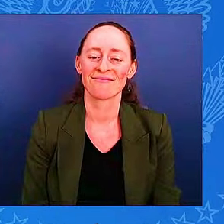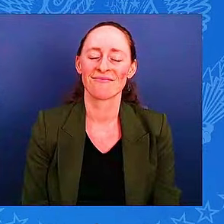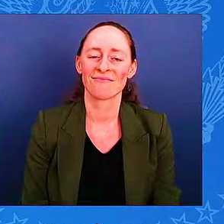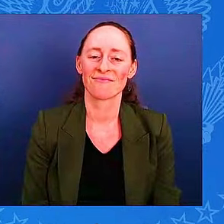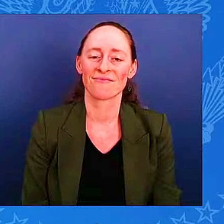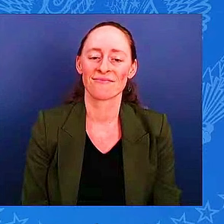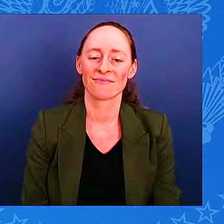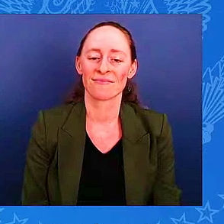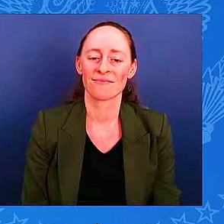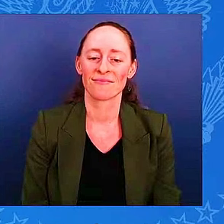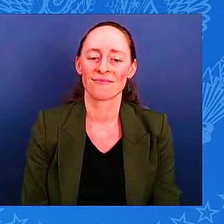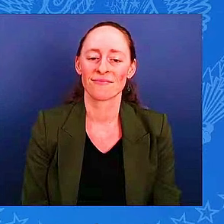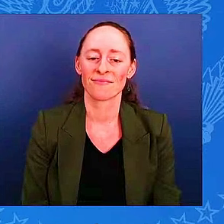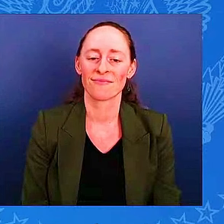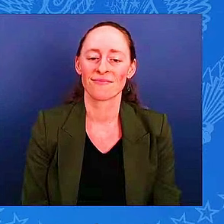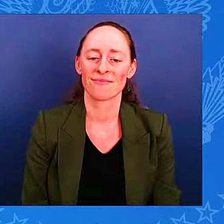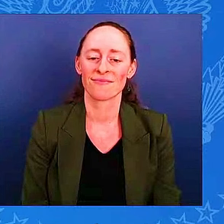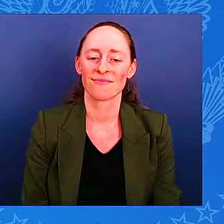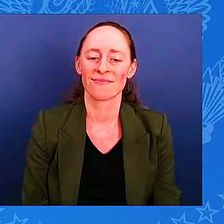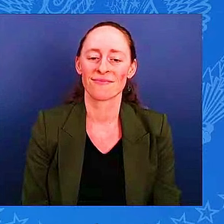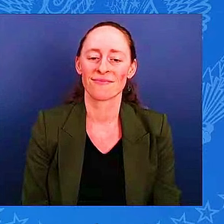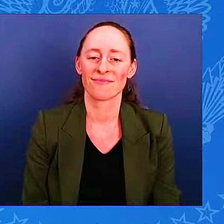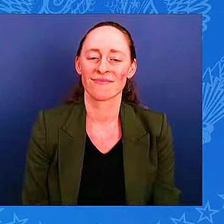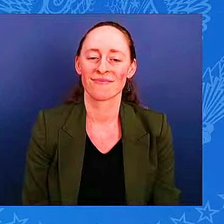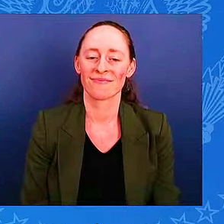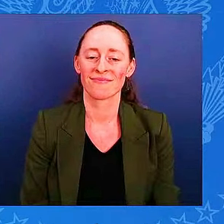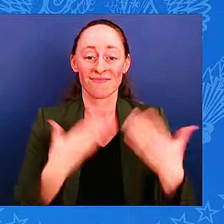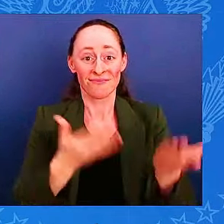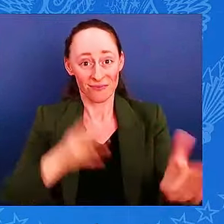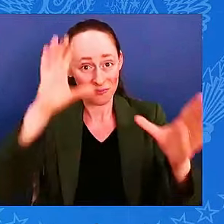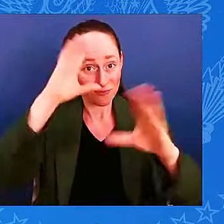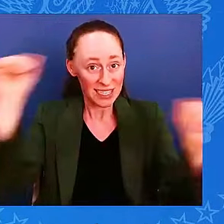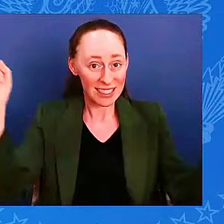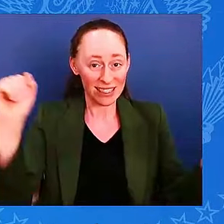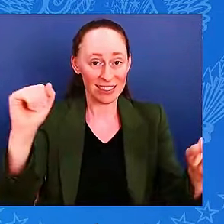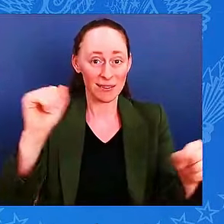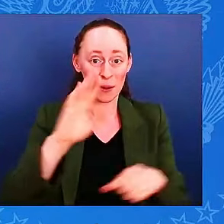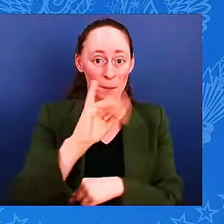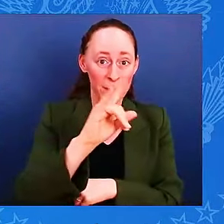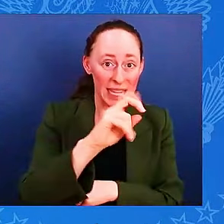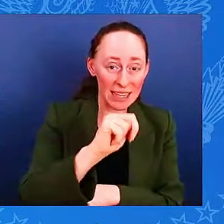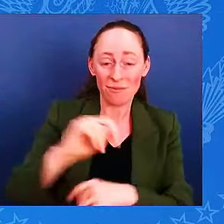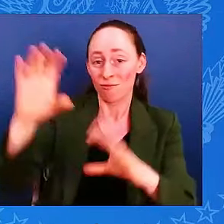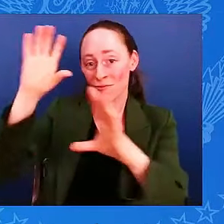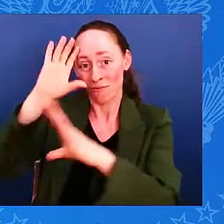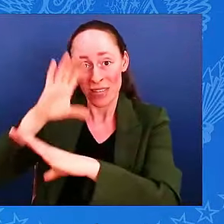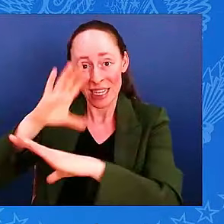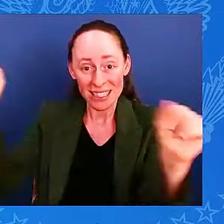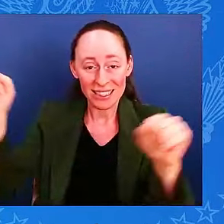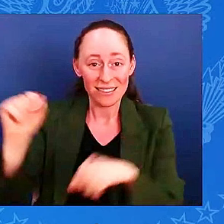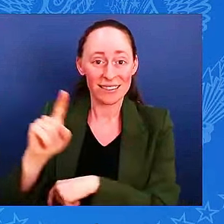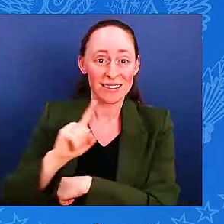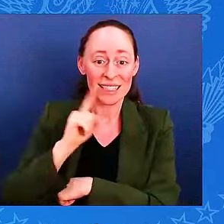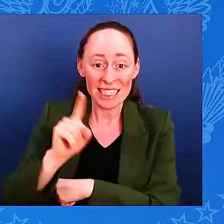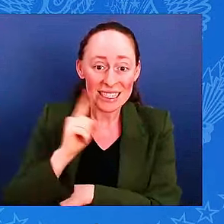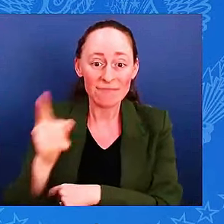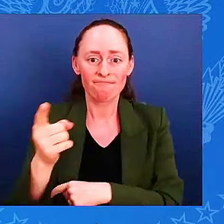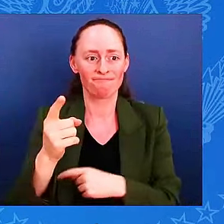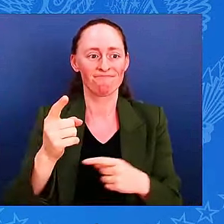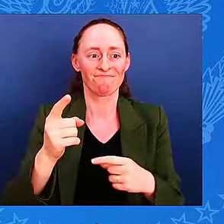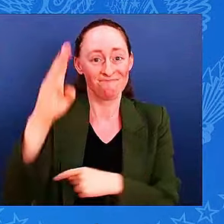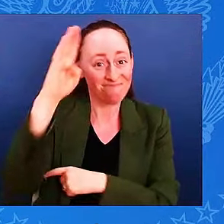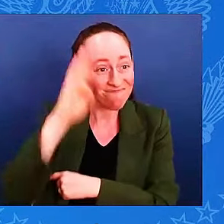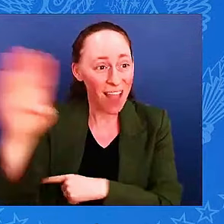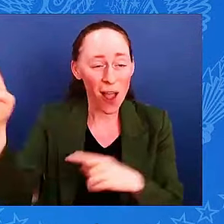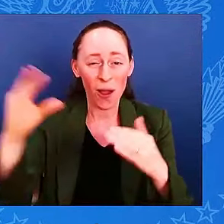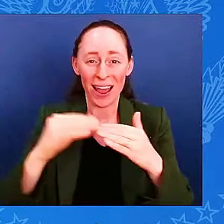President Biden, President Zelensky, fellow leaders, in a few weeks, the world